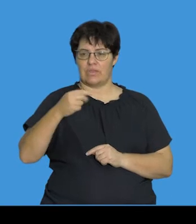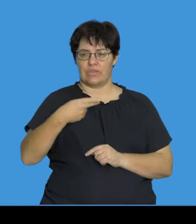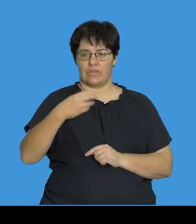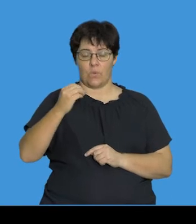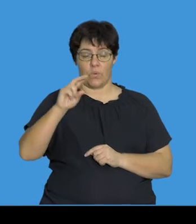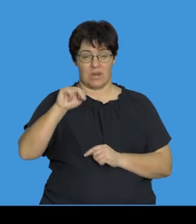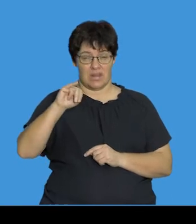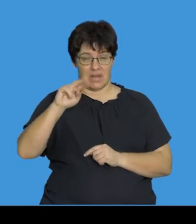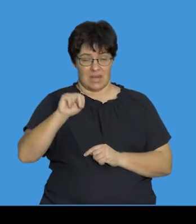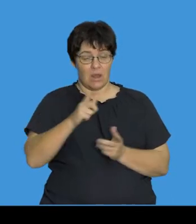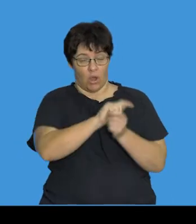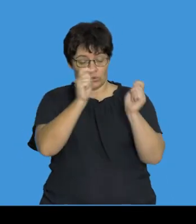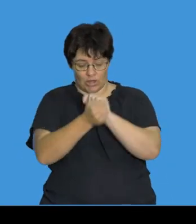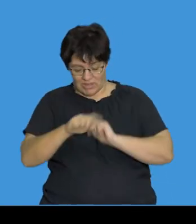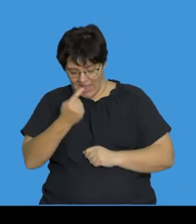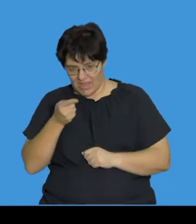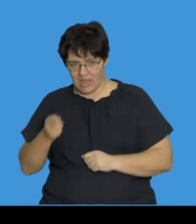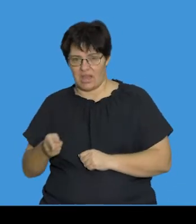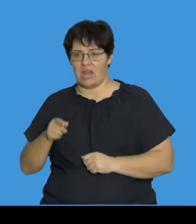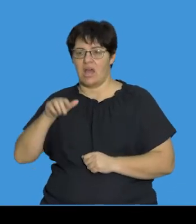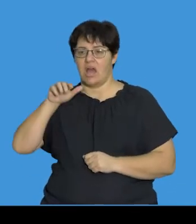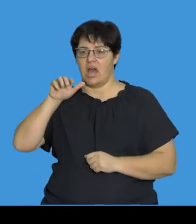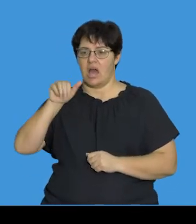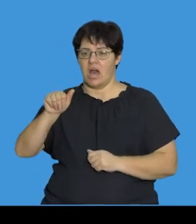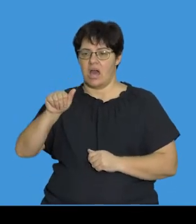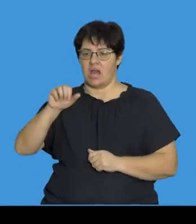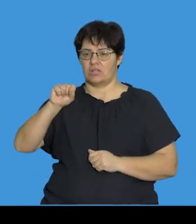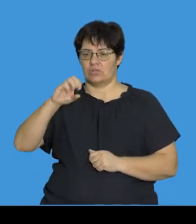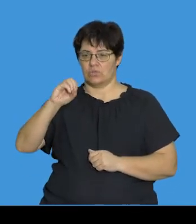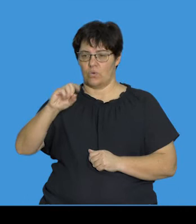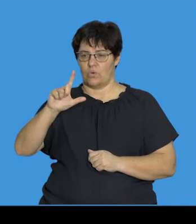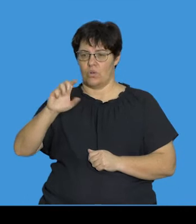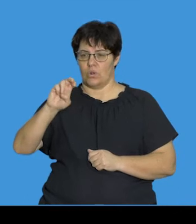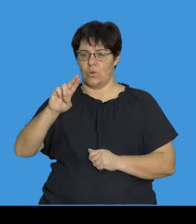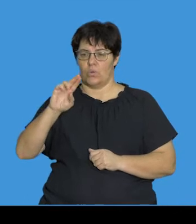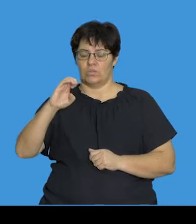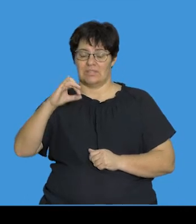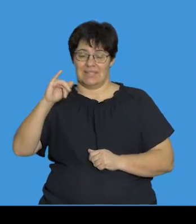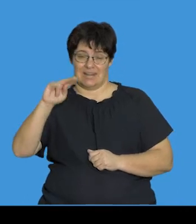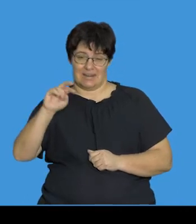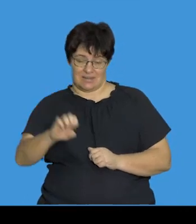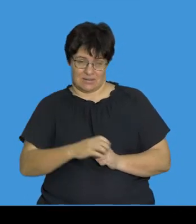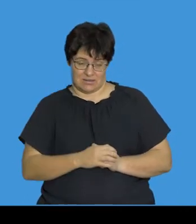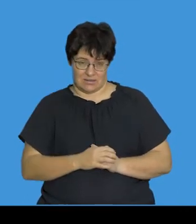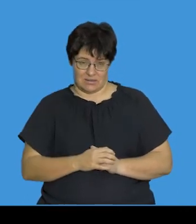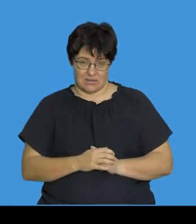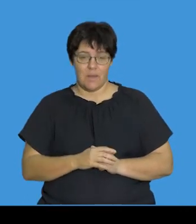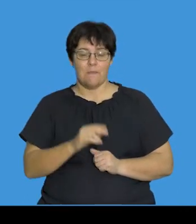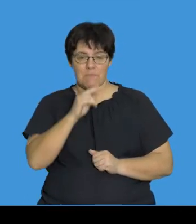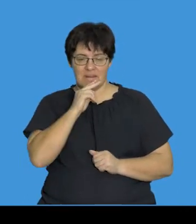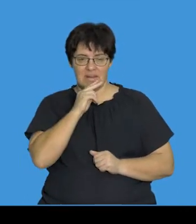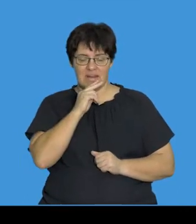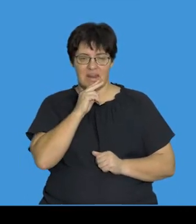has now changed to an amino acid called isoleucine. And we refer to this, again, as a frame-shift